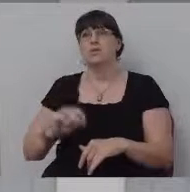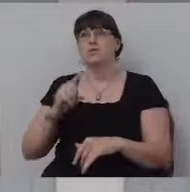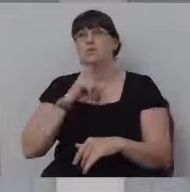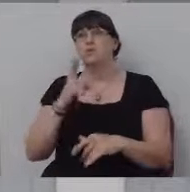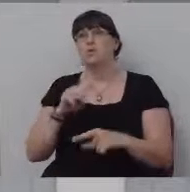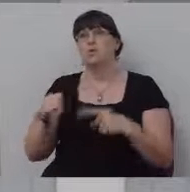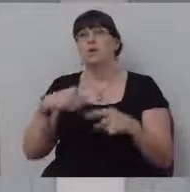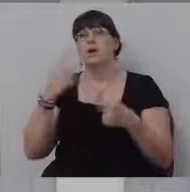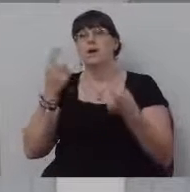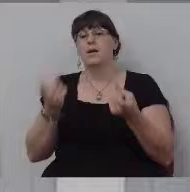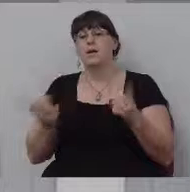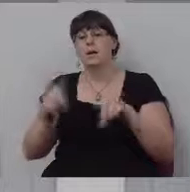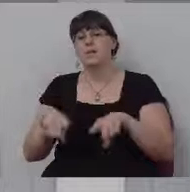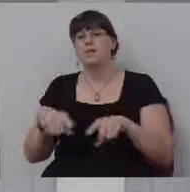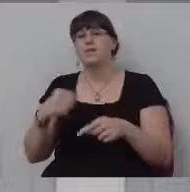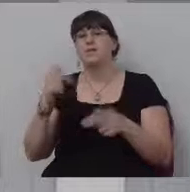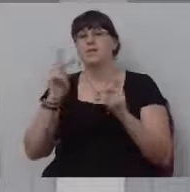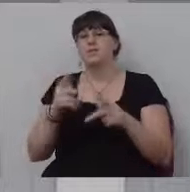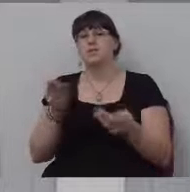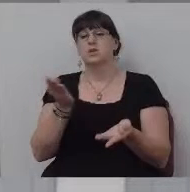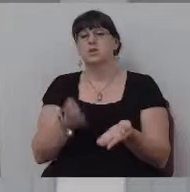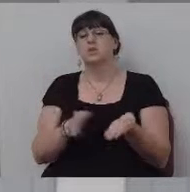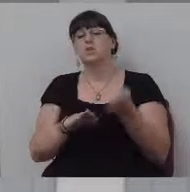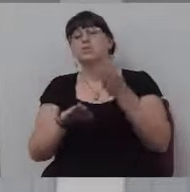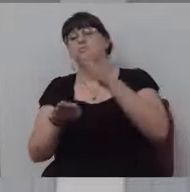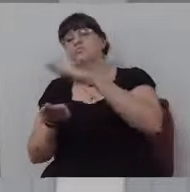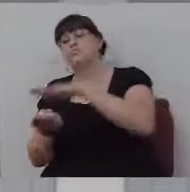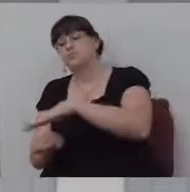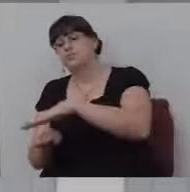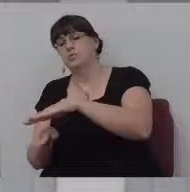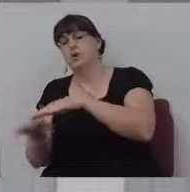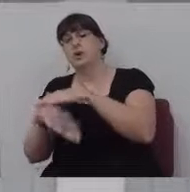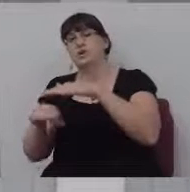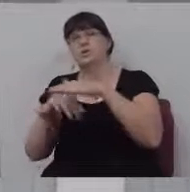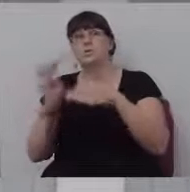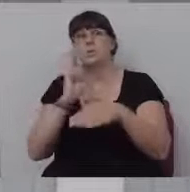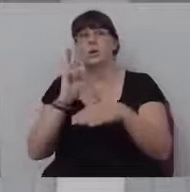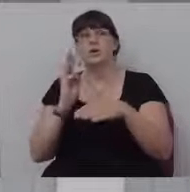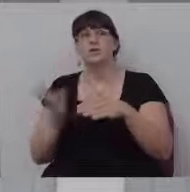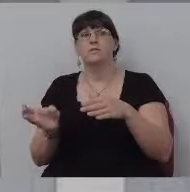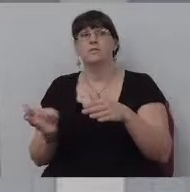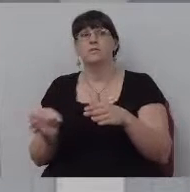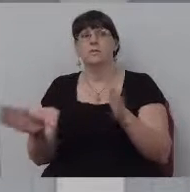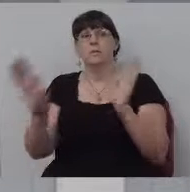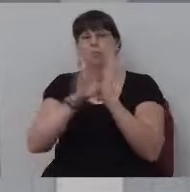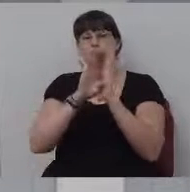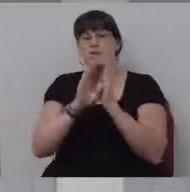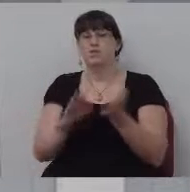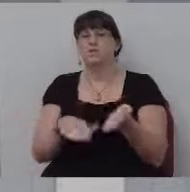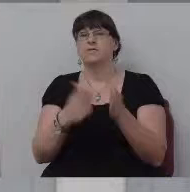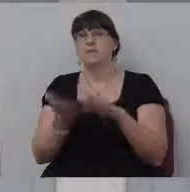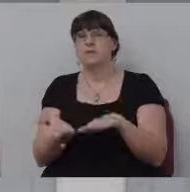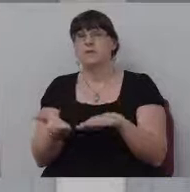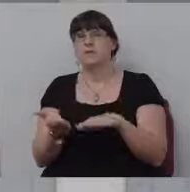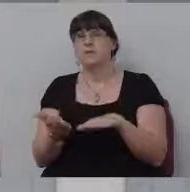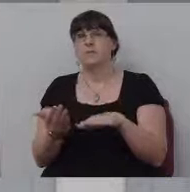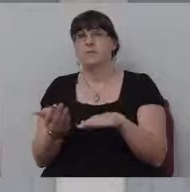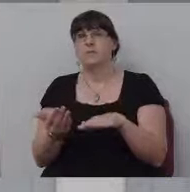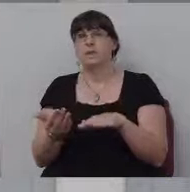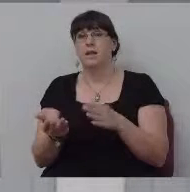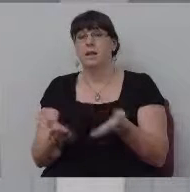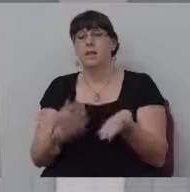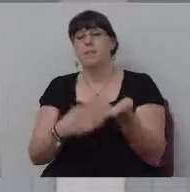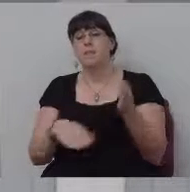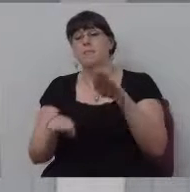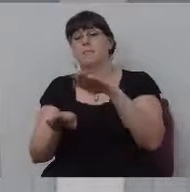gets baptized, they put under water, that picture's death. We bring them back out of our, and, uh, no, that's not, that picture's